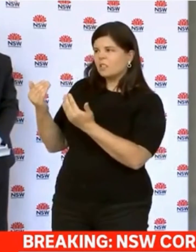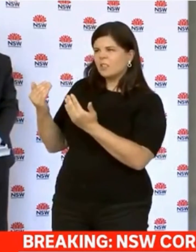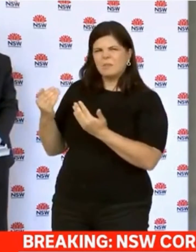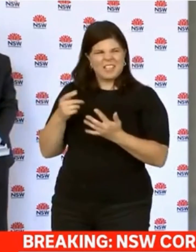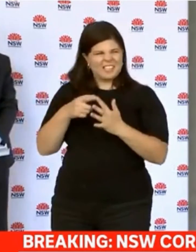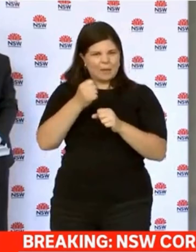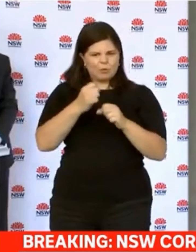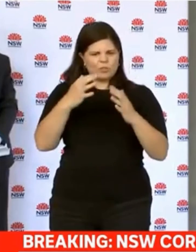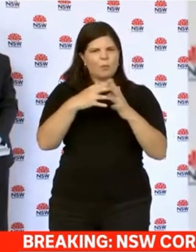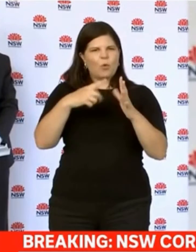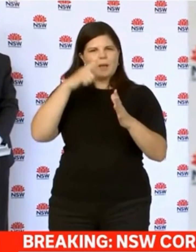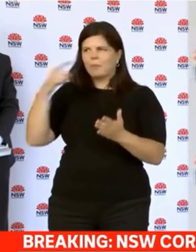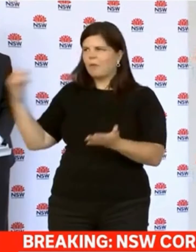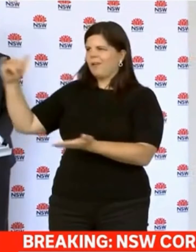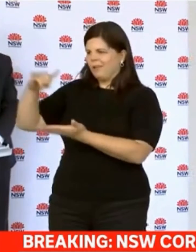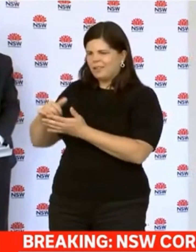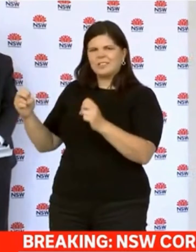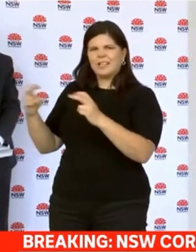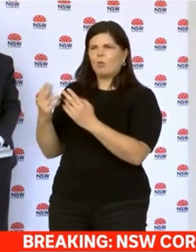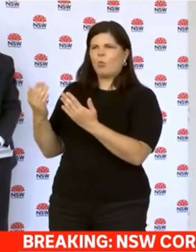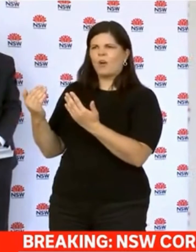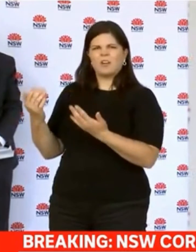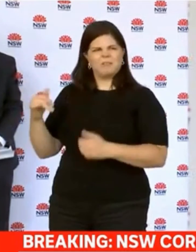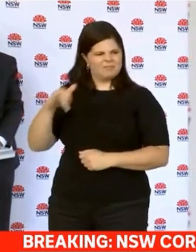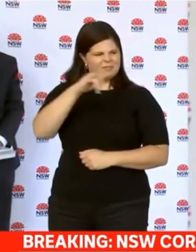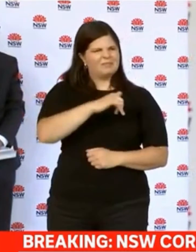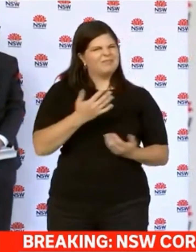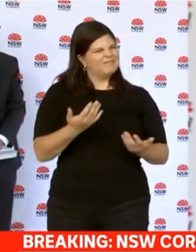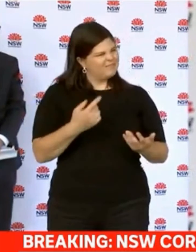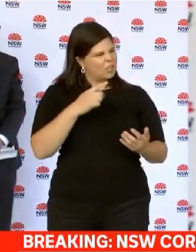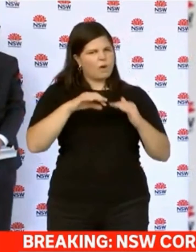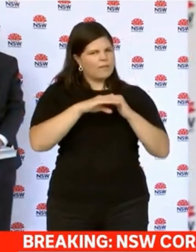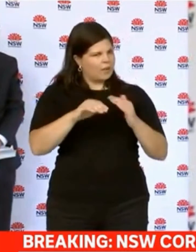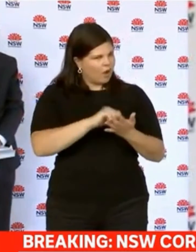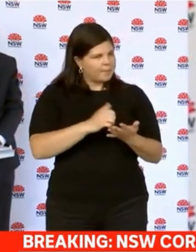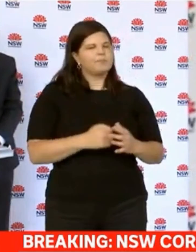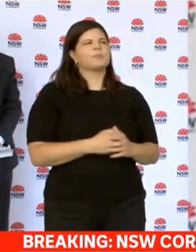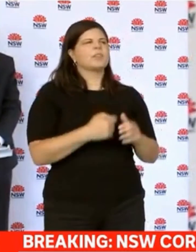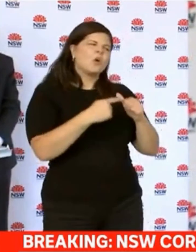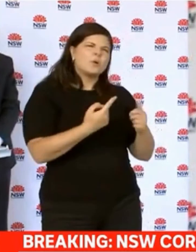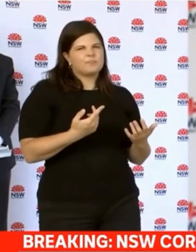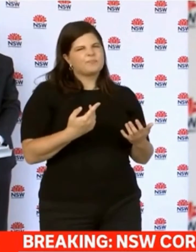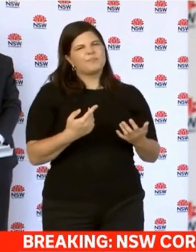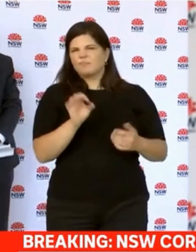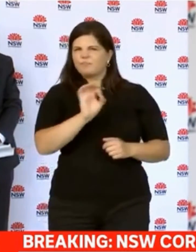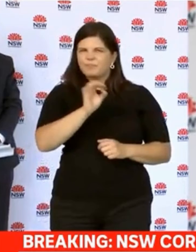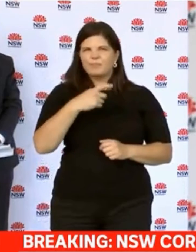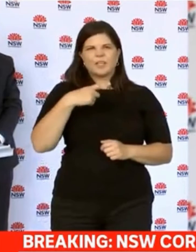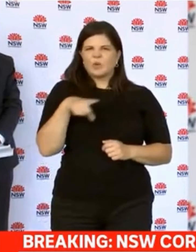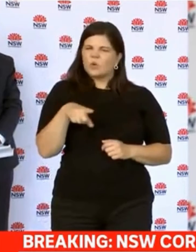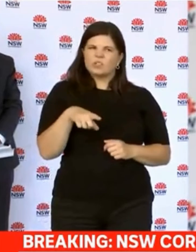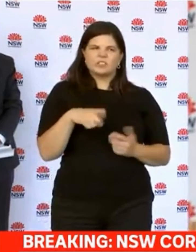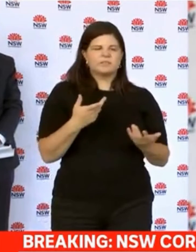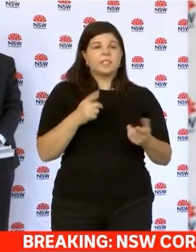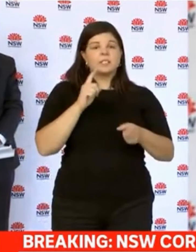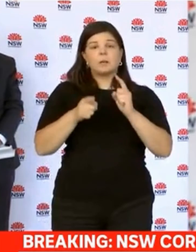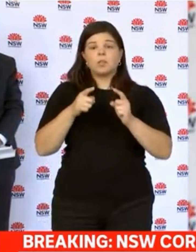Western Australia? Look, I think that would be a very disappointing outcome because people have different situations. We have New South Wales